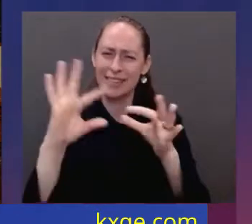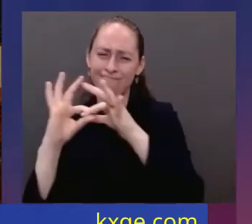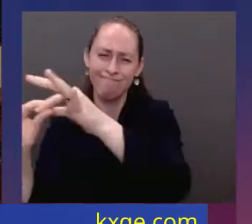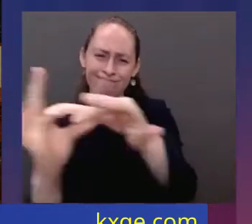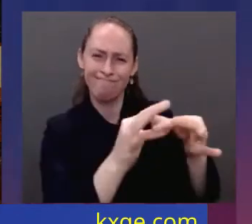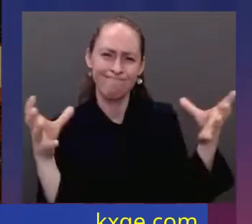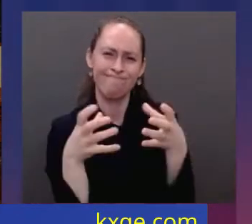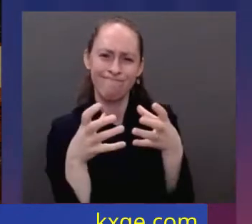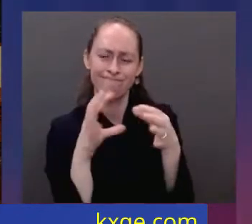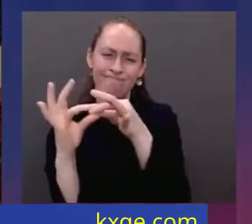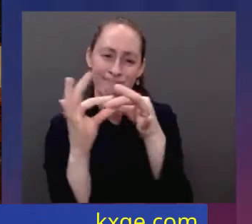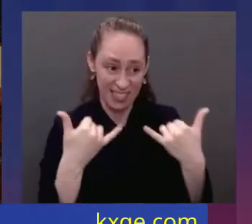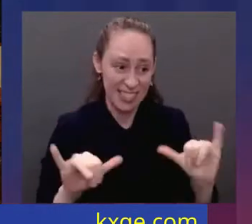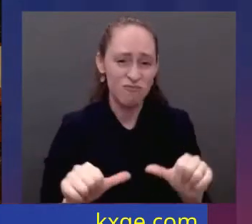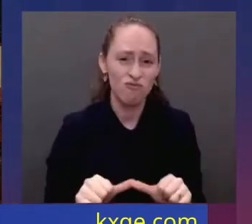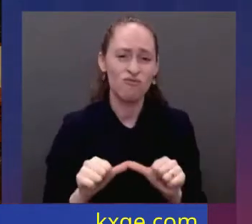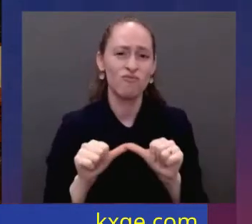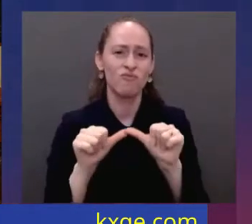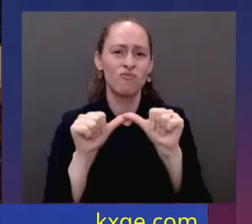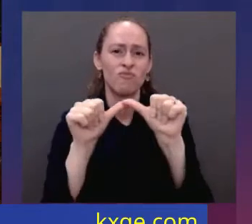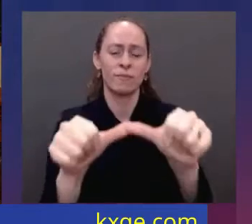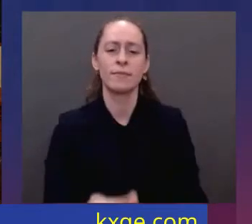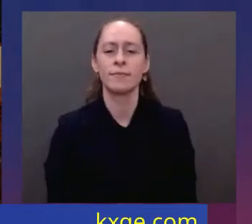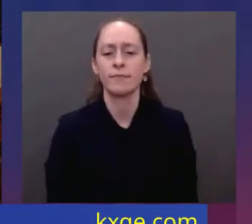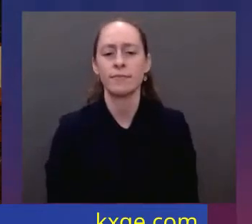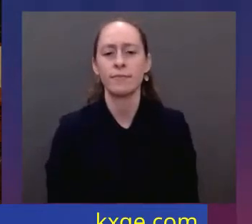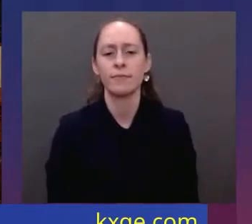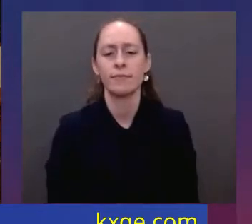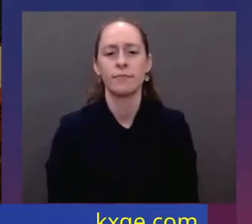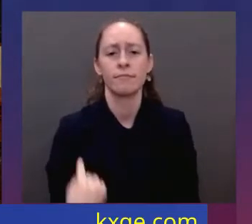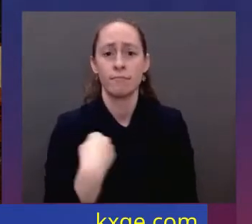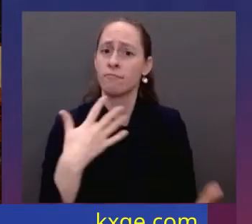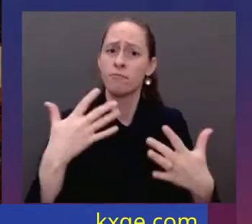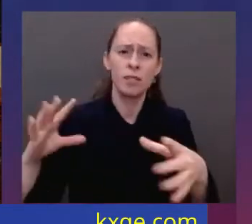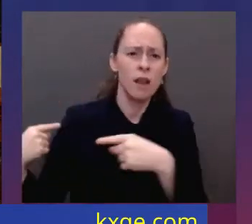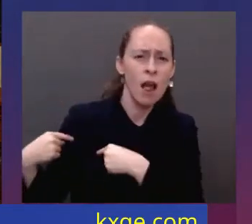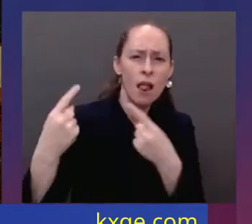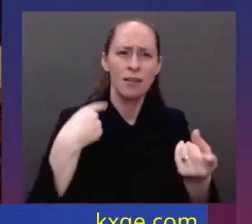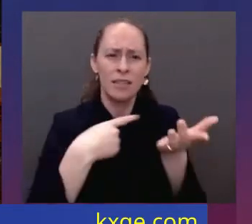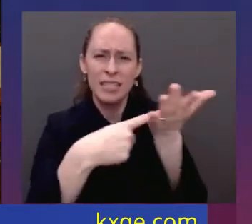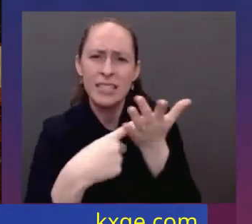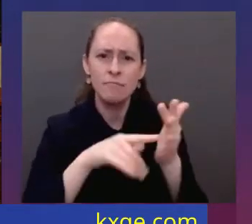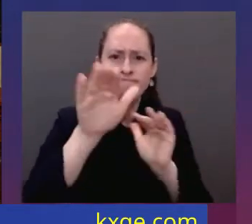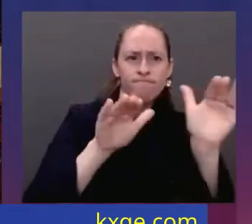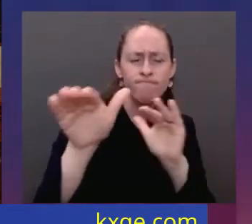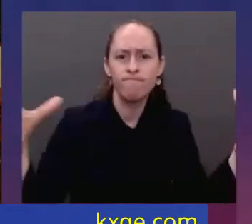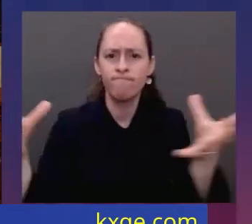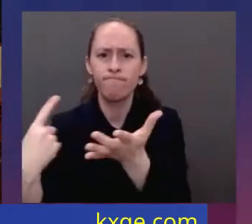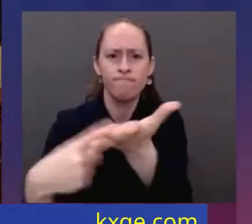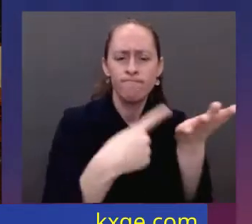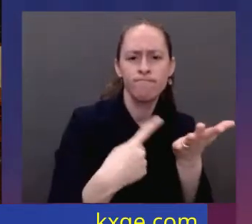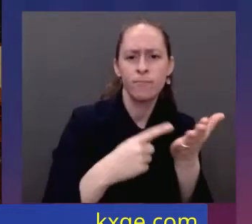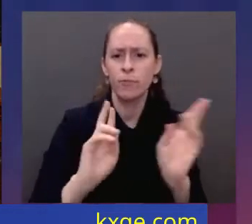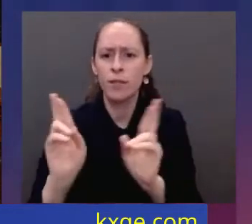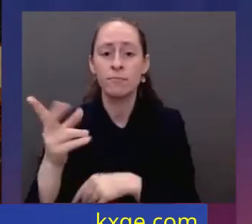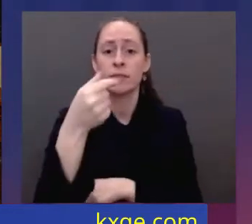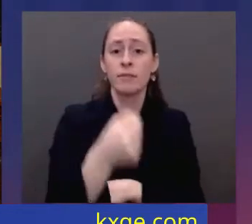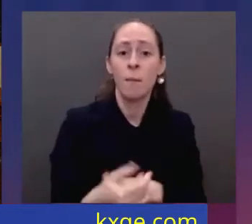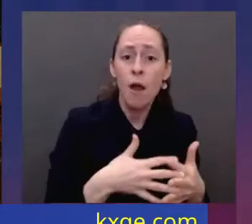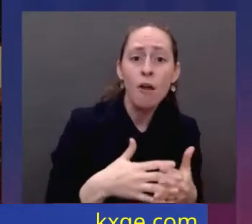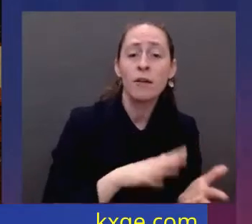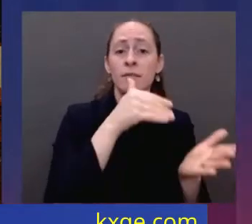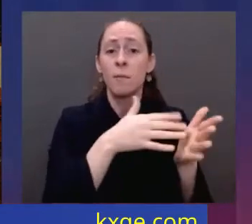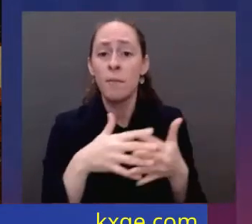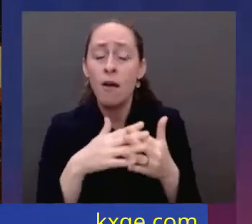extensively and carefully. We spent months building coalitions of other freedom-loving nations in Europe and the Americas, from America to the Asian and African continents to confront